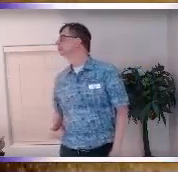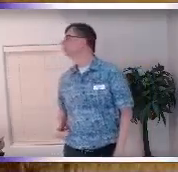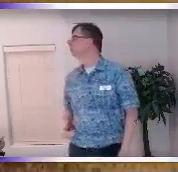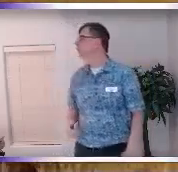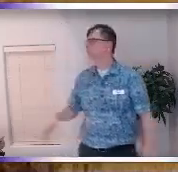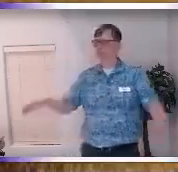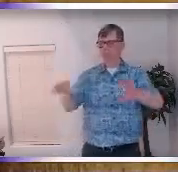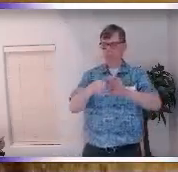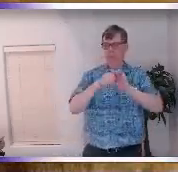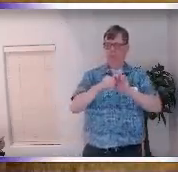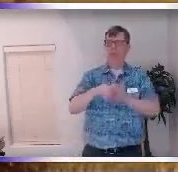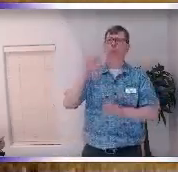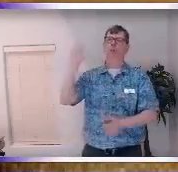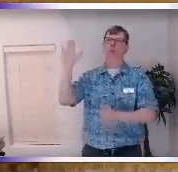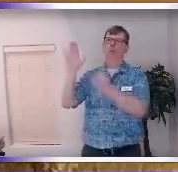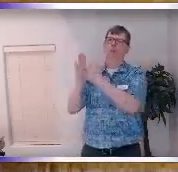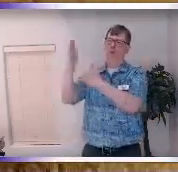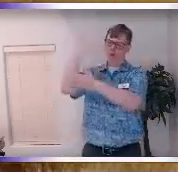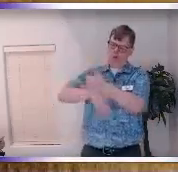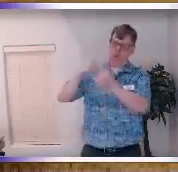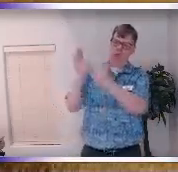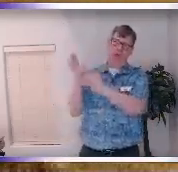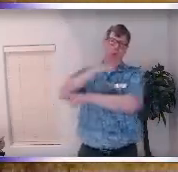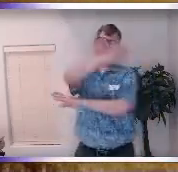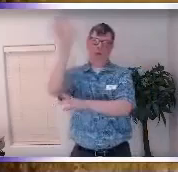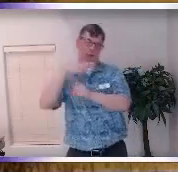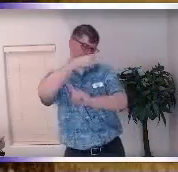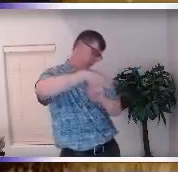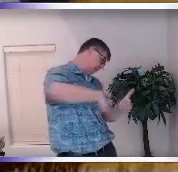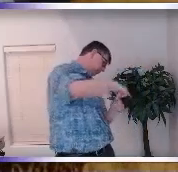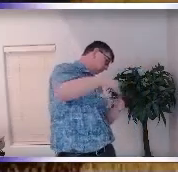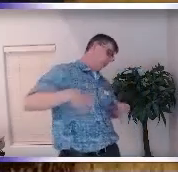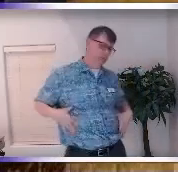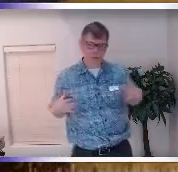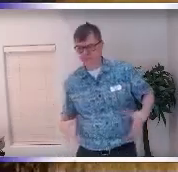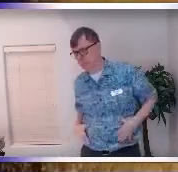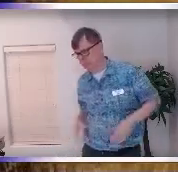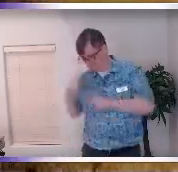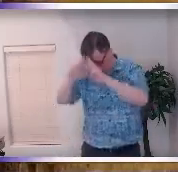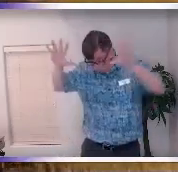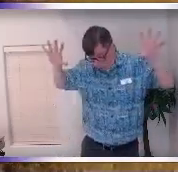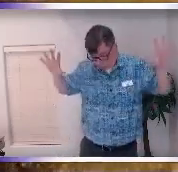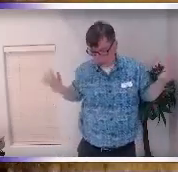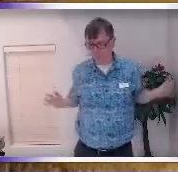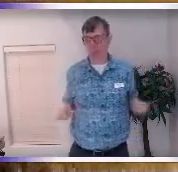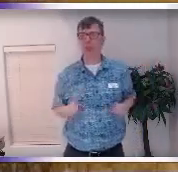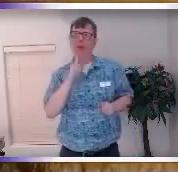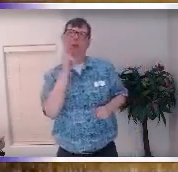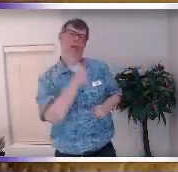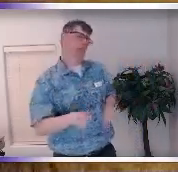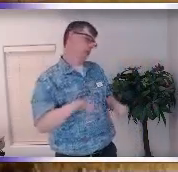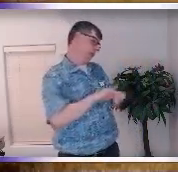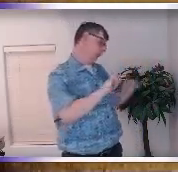they go hand in hand we are all on this planet we are all human beings we've all traversed trauma we've all traversed certain